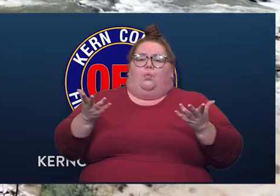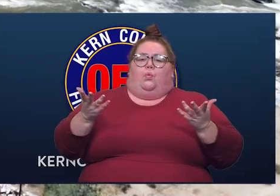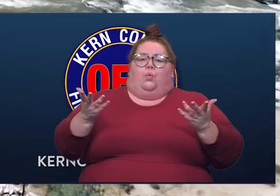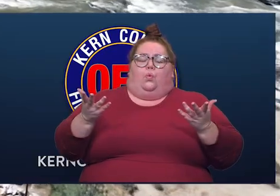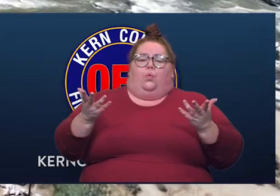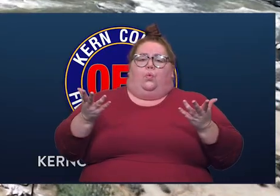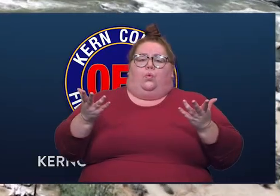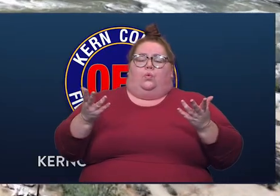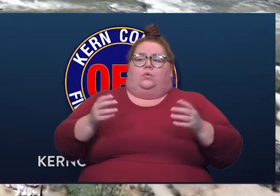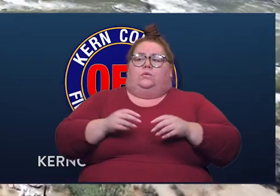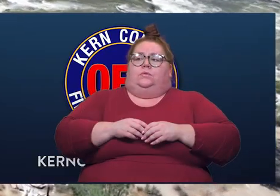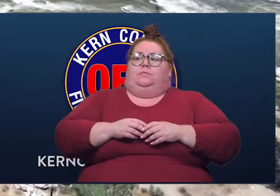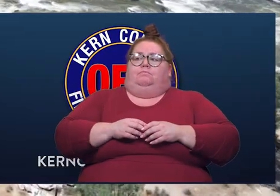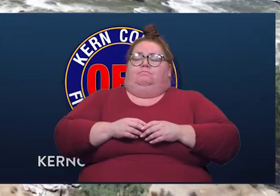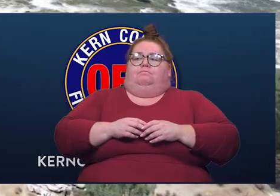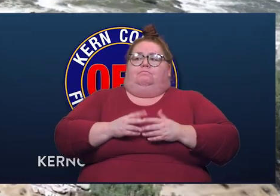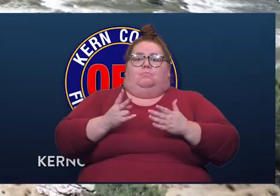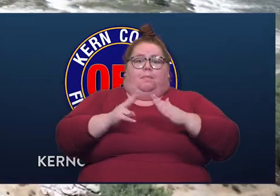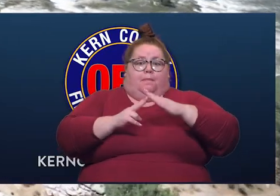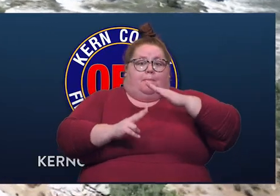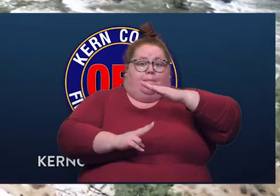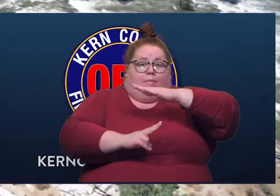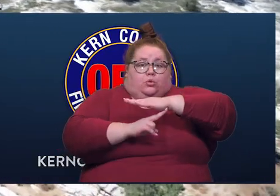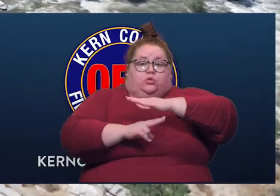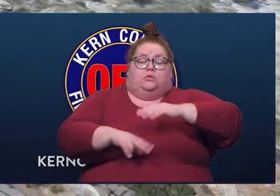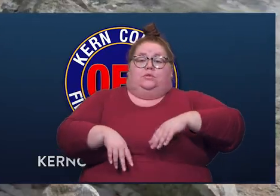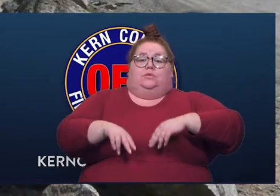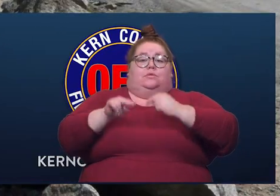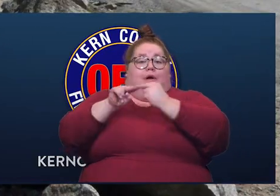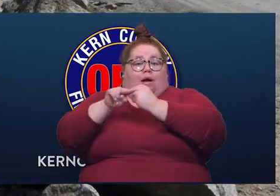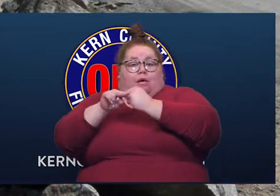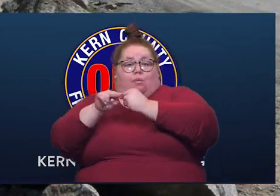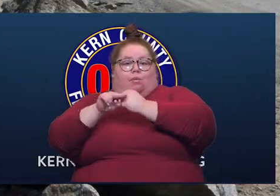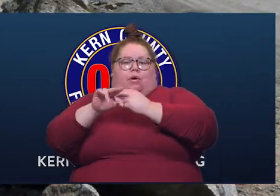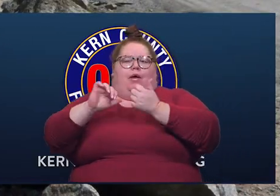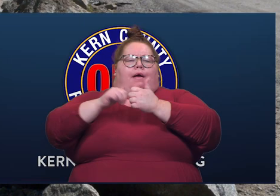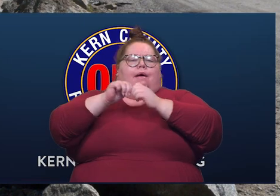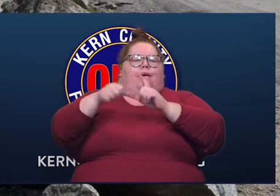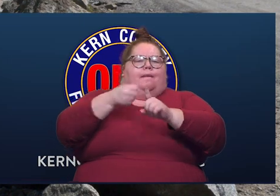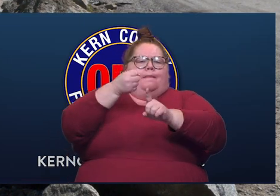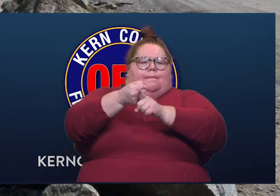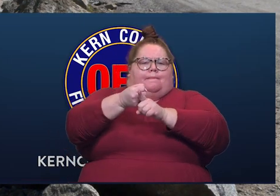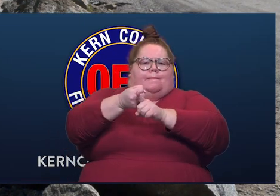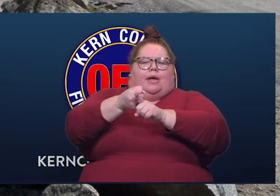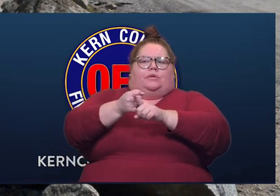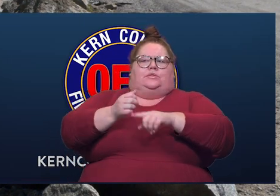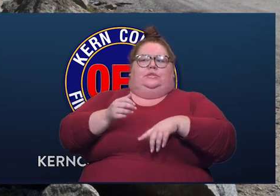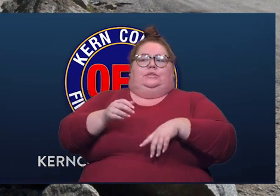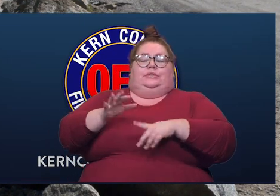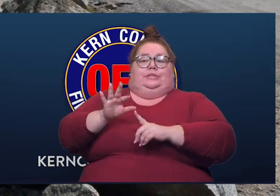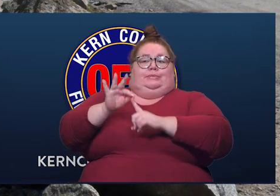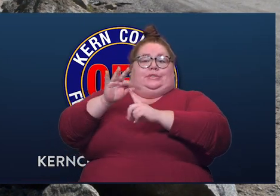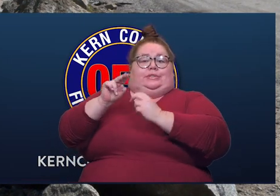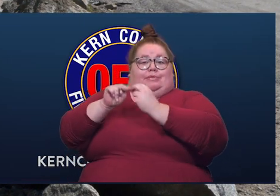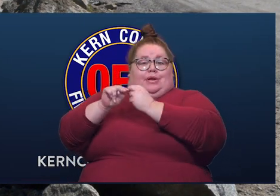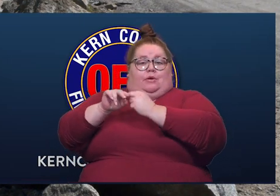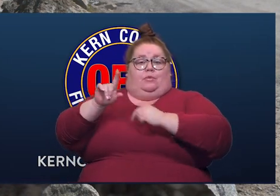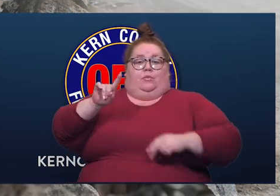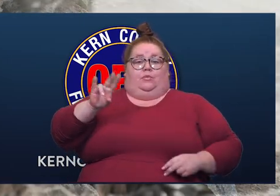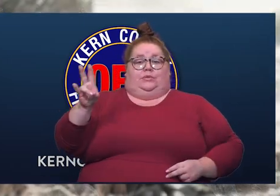is the impacts to the bridges on the highways, and to our highway, specifically Highway